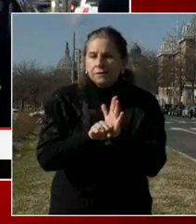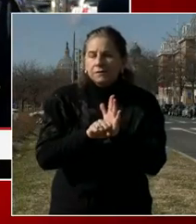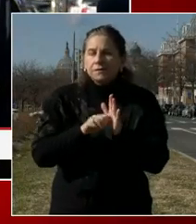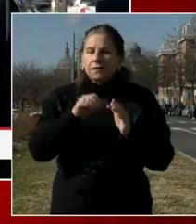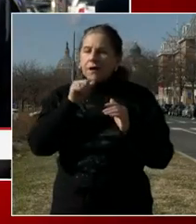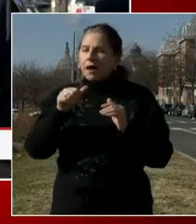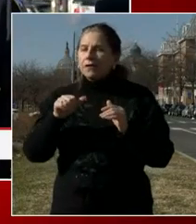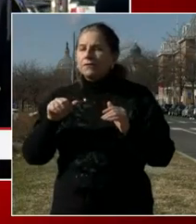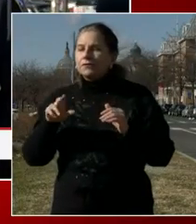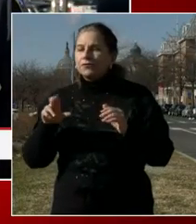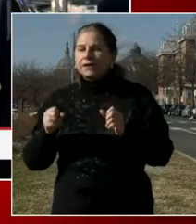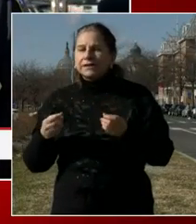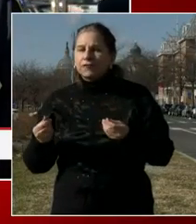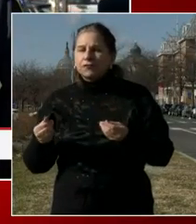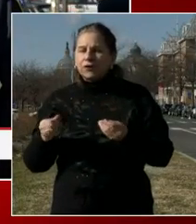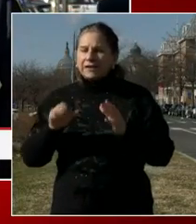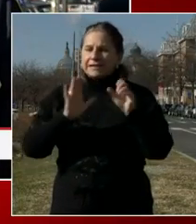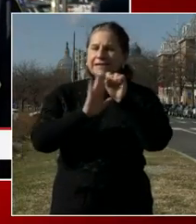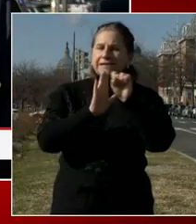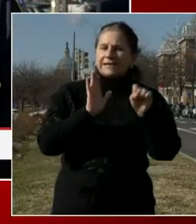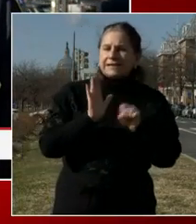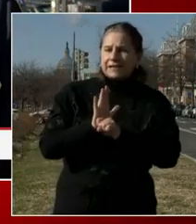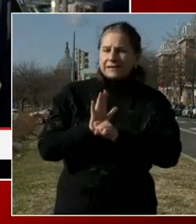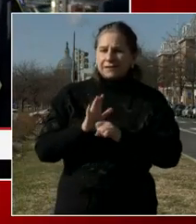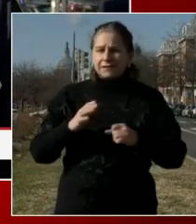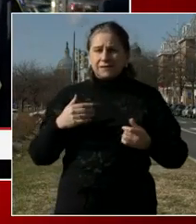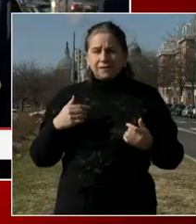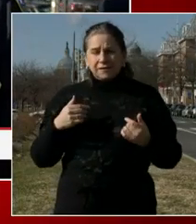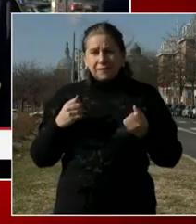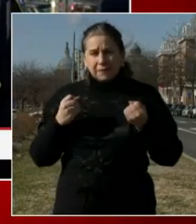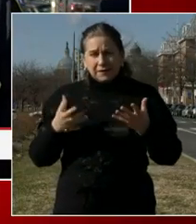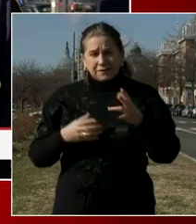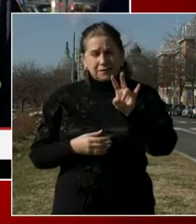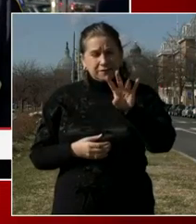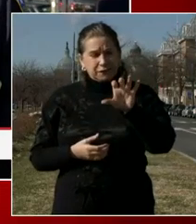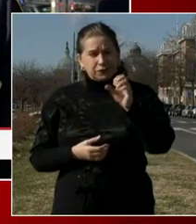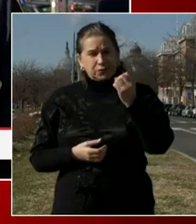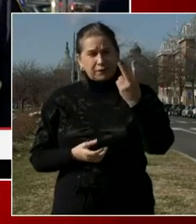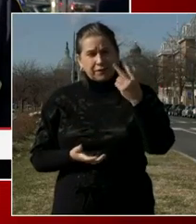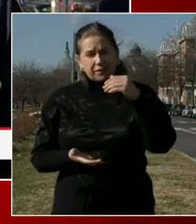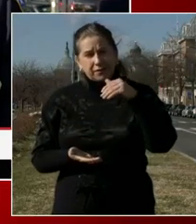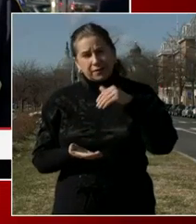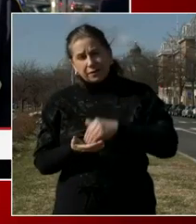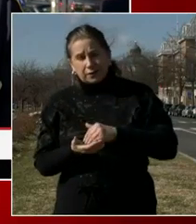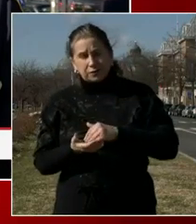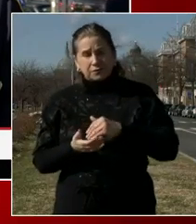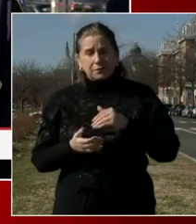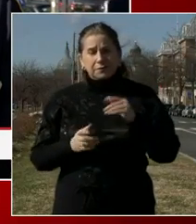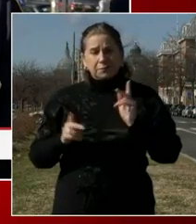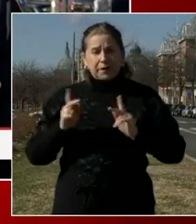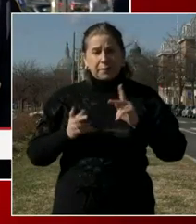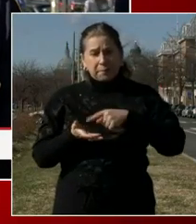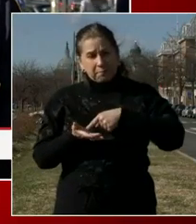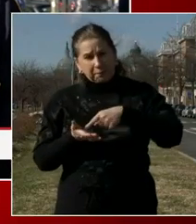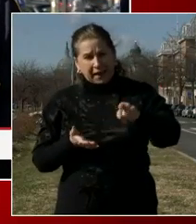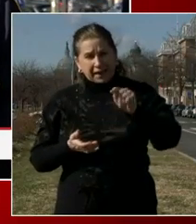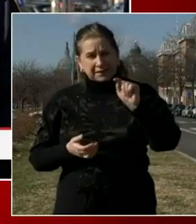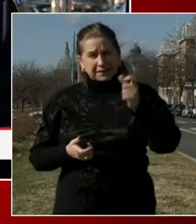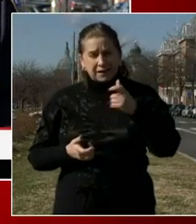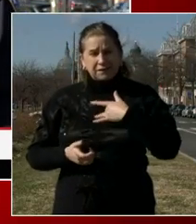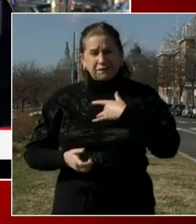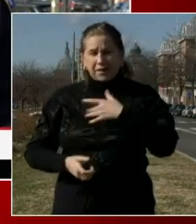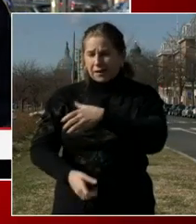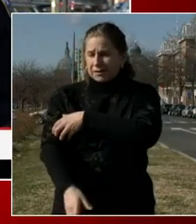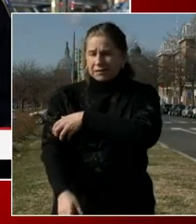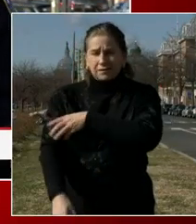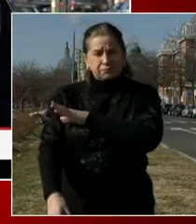disenfranchising 712,000 tax-paying Americans. They understand, too, why it needs